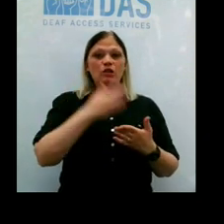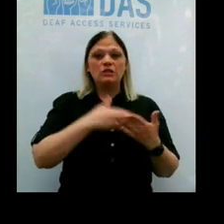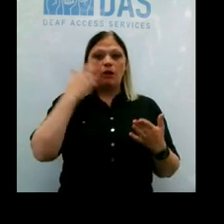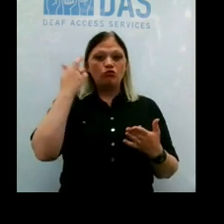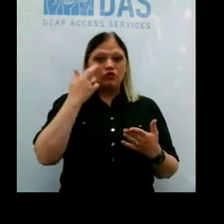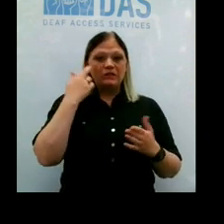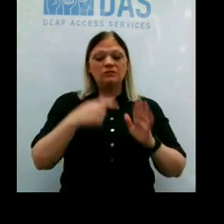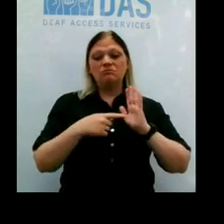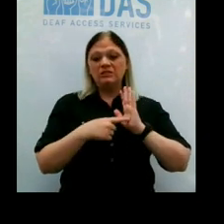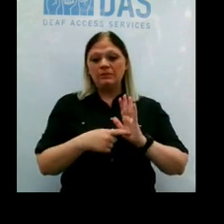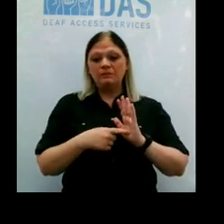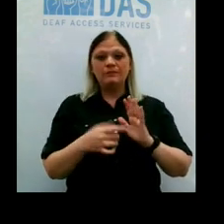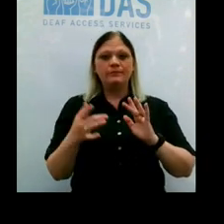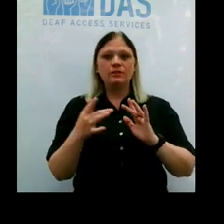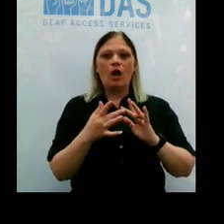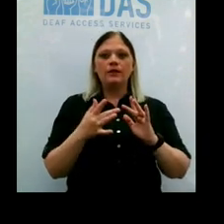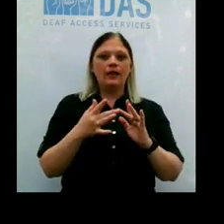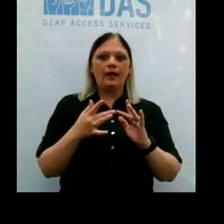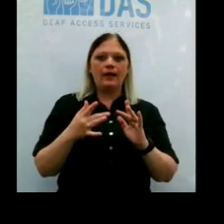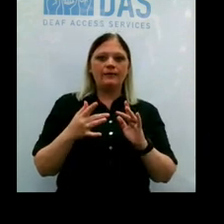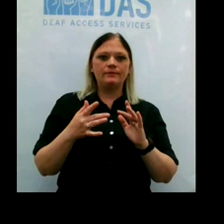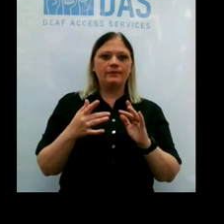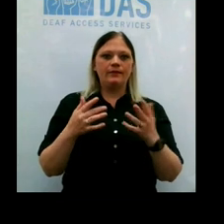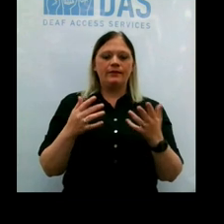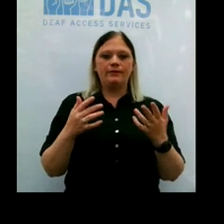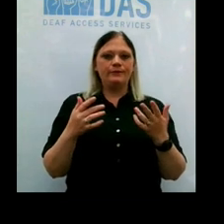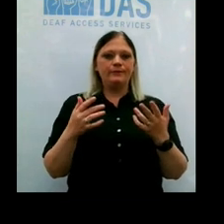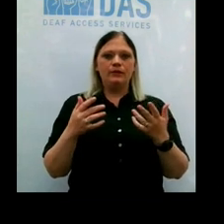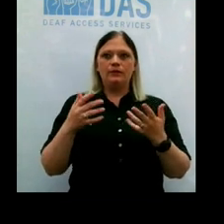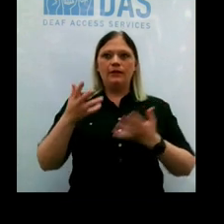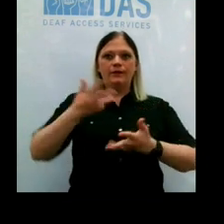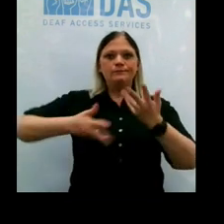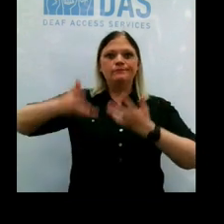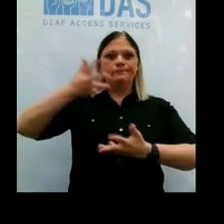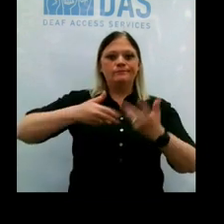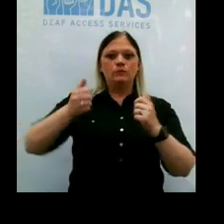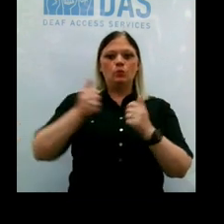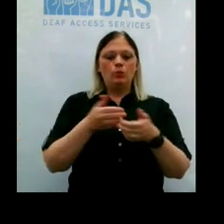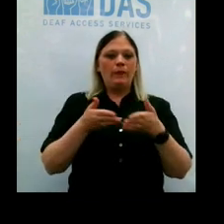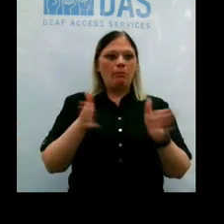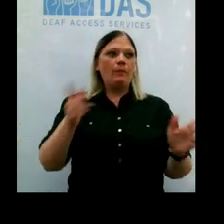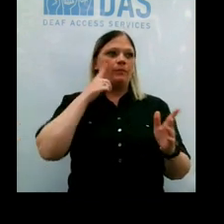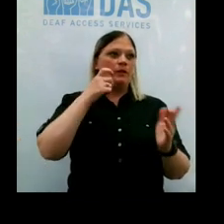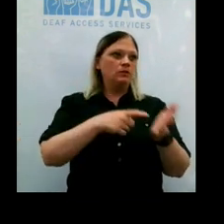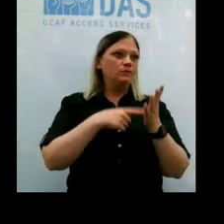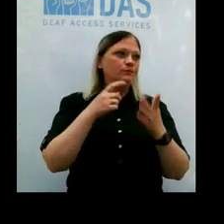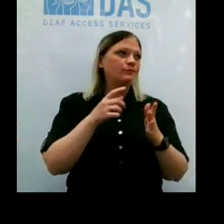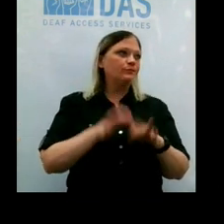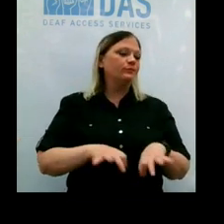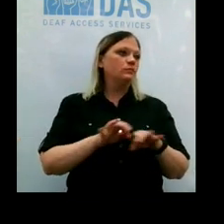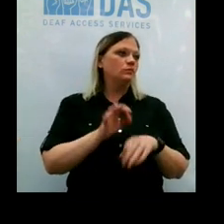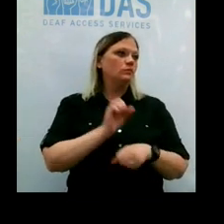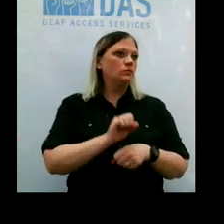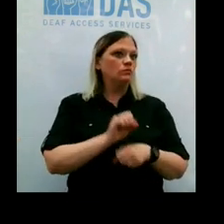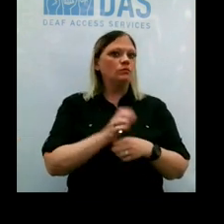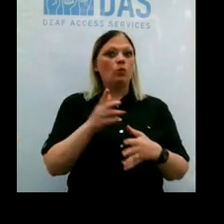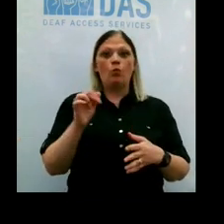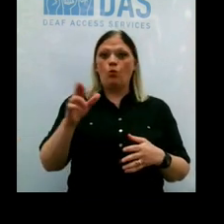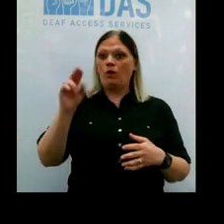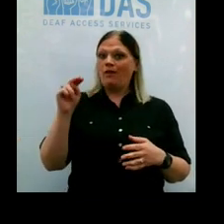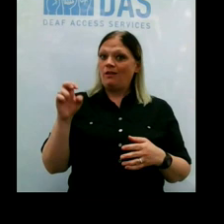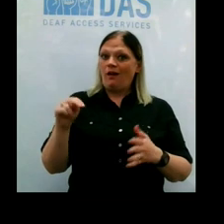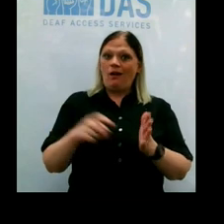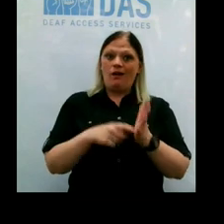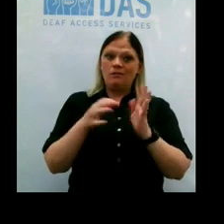they're symptomatic, they're a contact, they're interfacing with the public a lot as an essential worker, or even now as a non-essential worker,